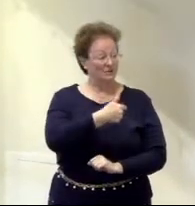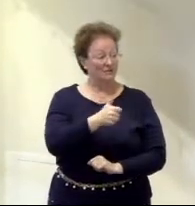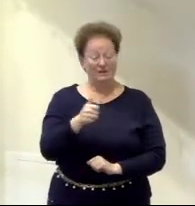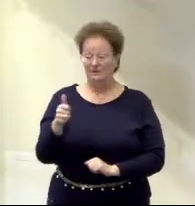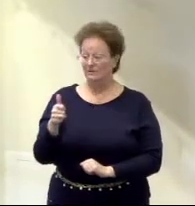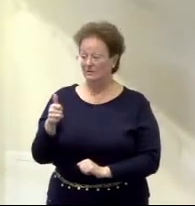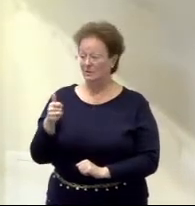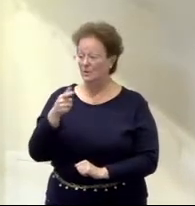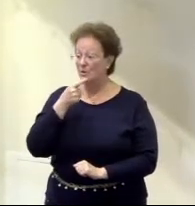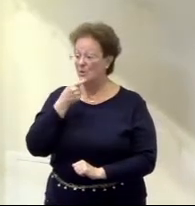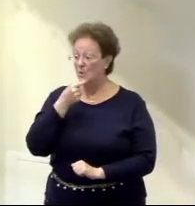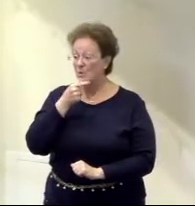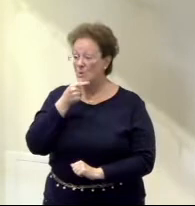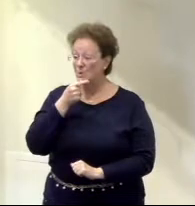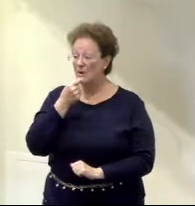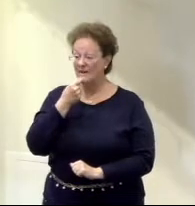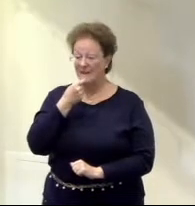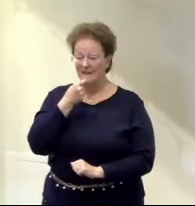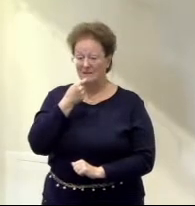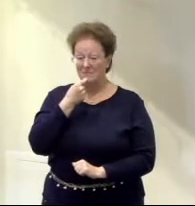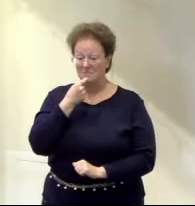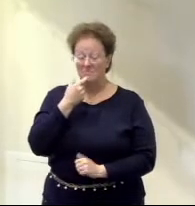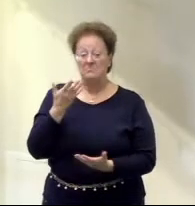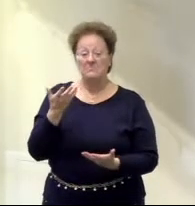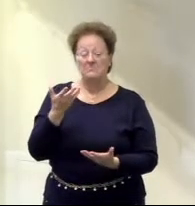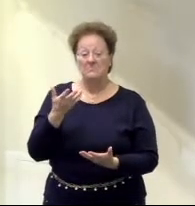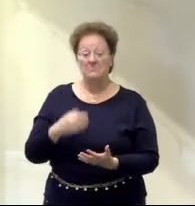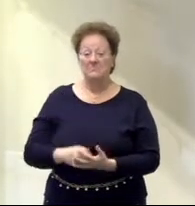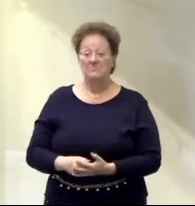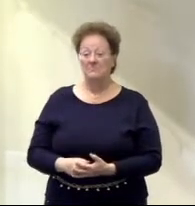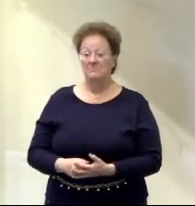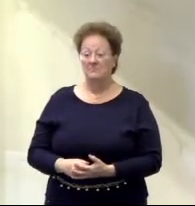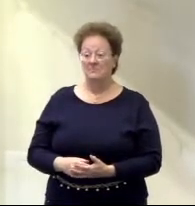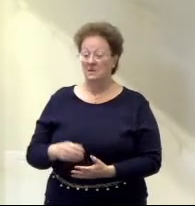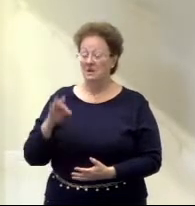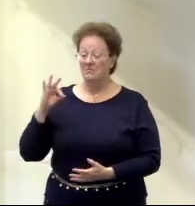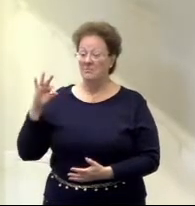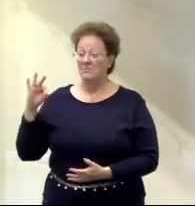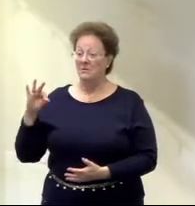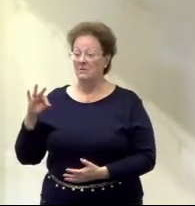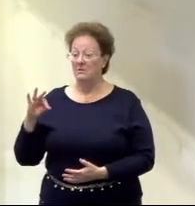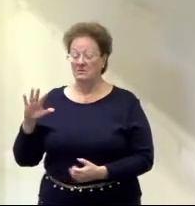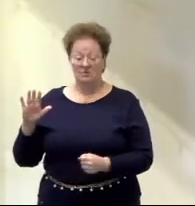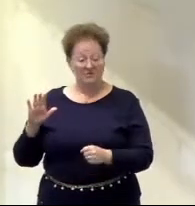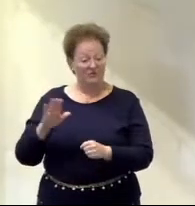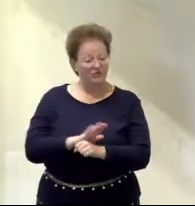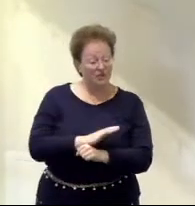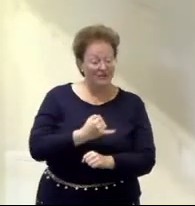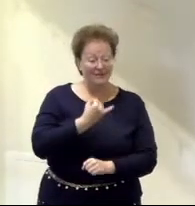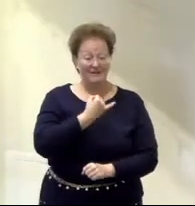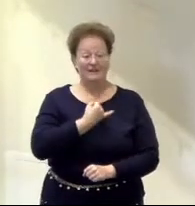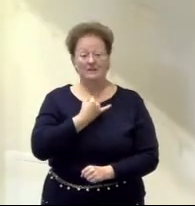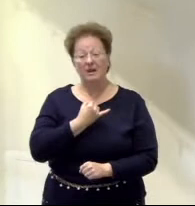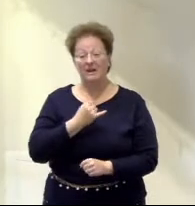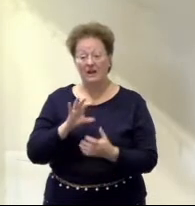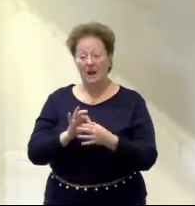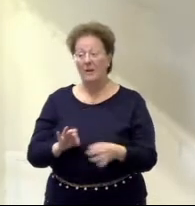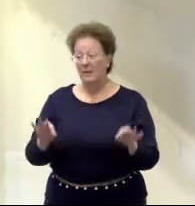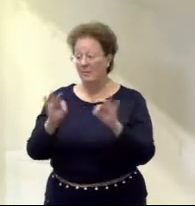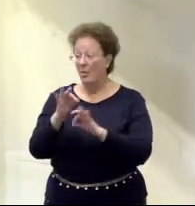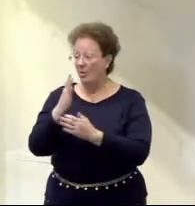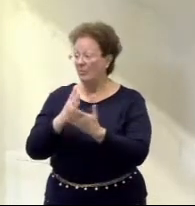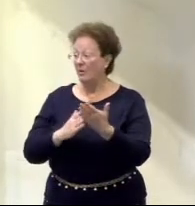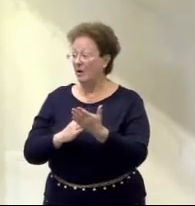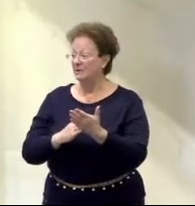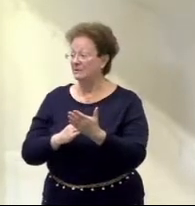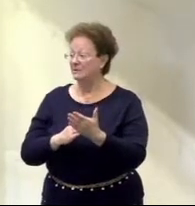we think we are? Now, I'm not saying being a pastor is my whole identity, but it's certainly a big part of it. And boy, when something happens